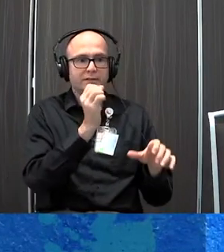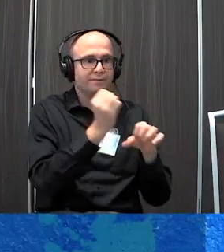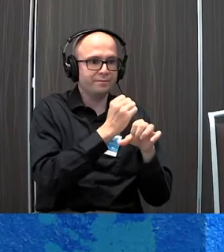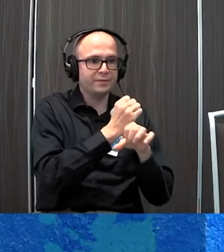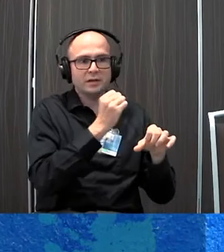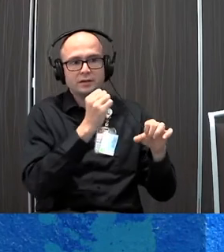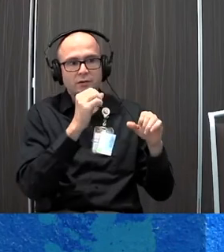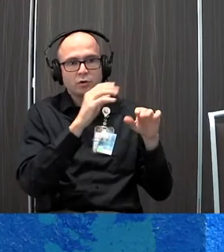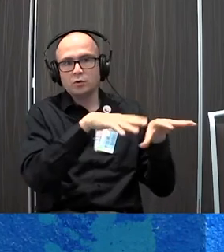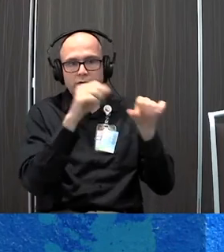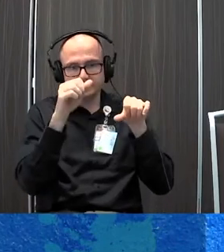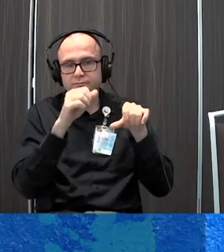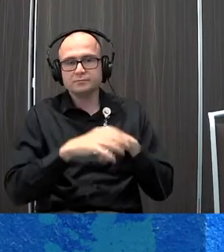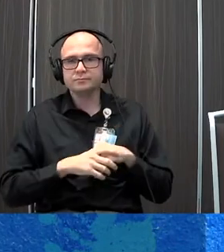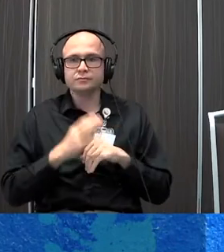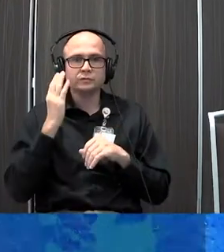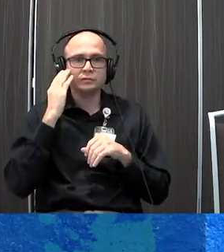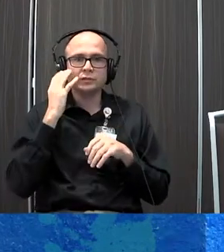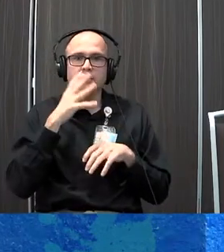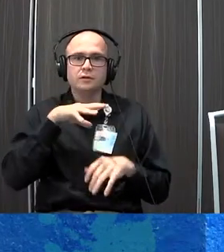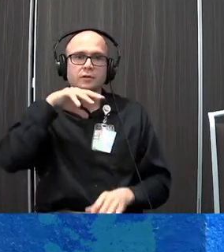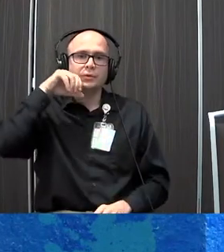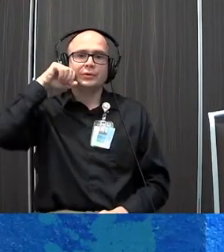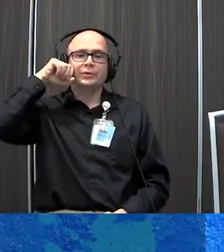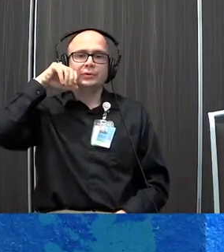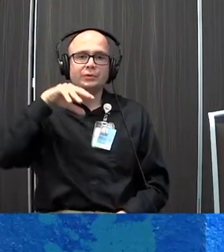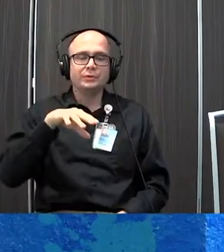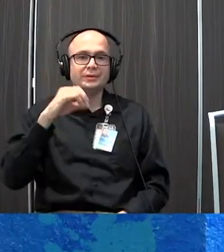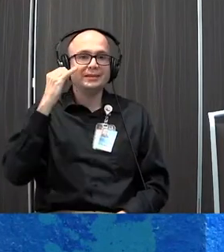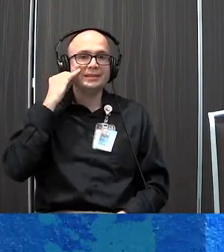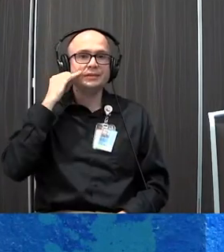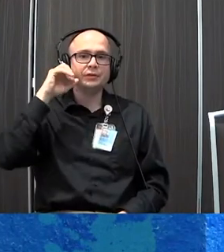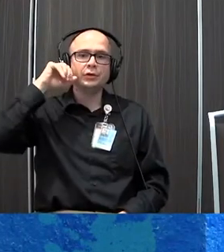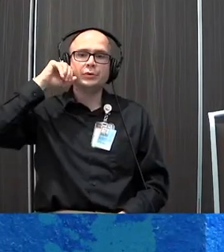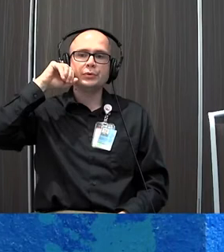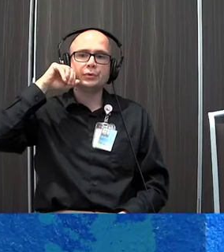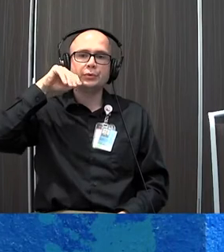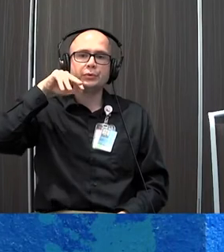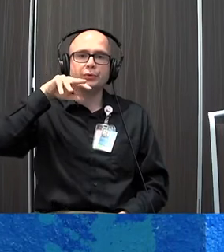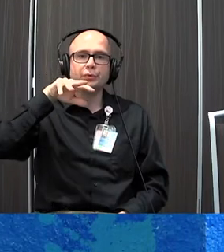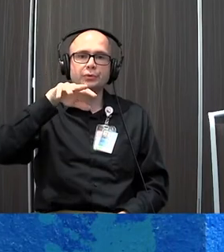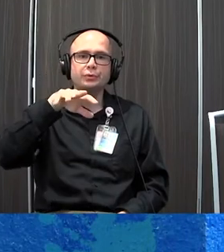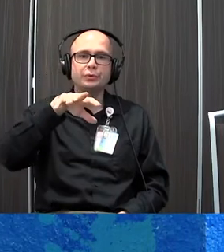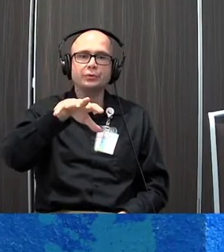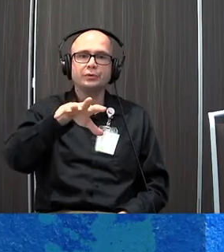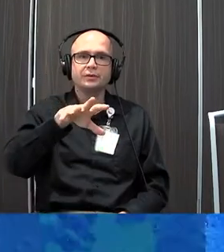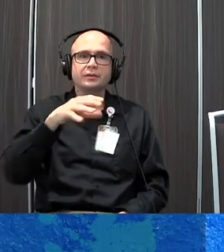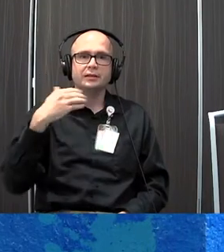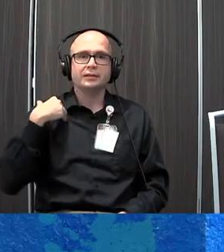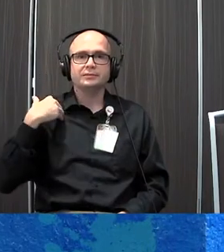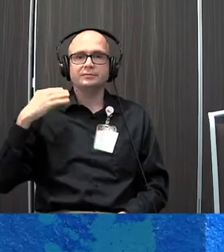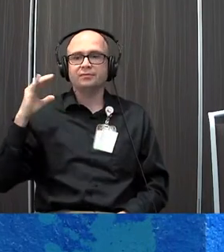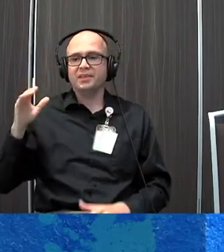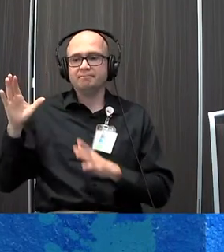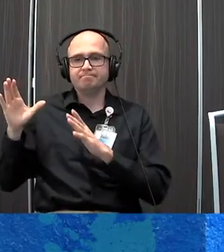gas pedal. So what we know about breath is if you actually exhale longer than you inhale, it engages this side.